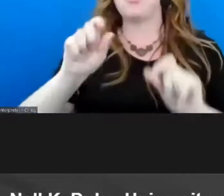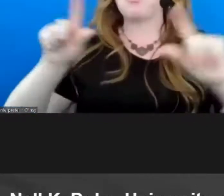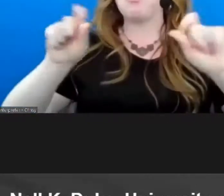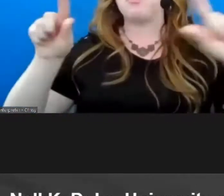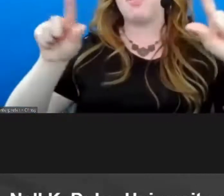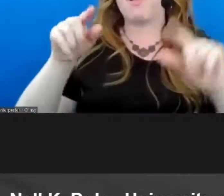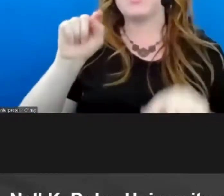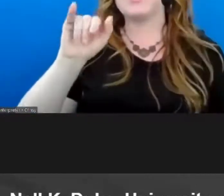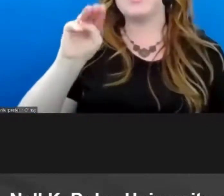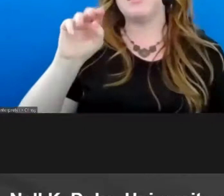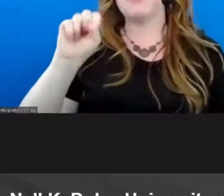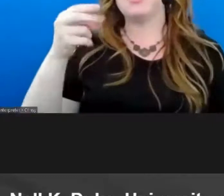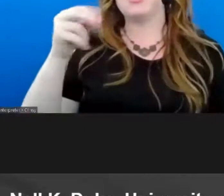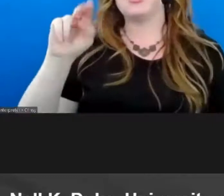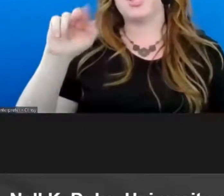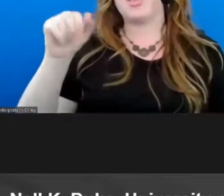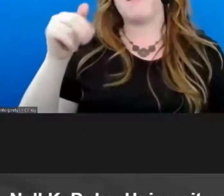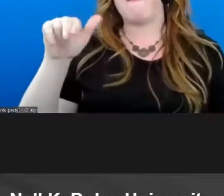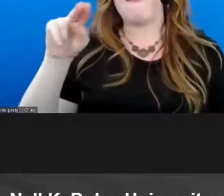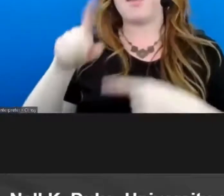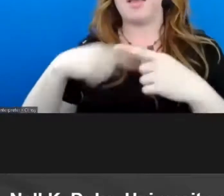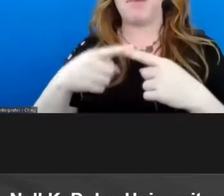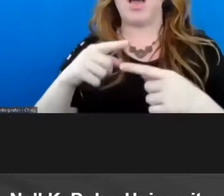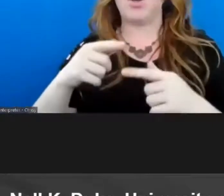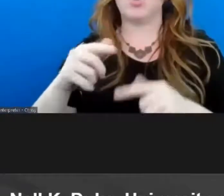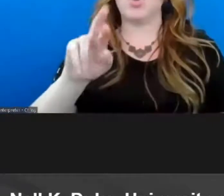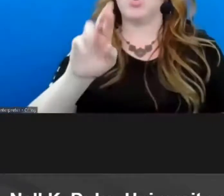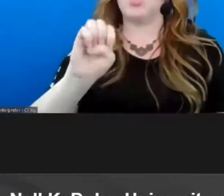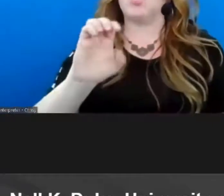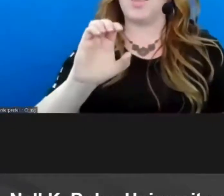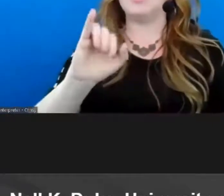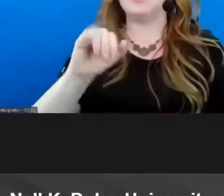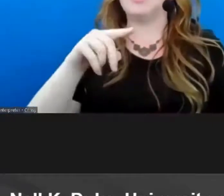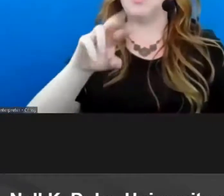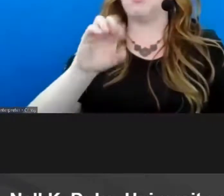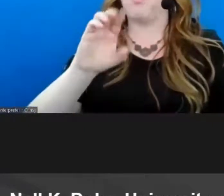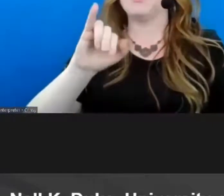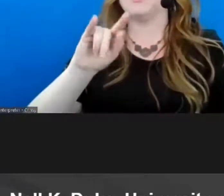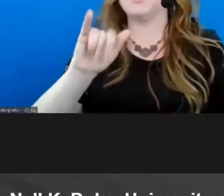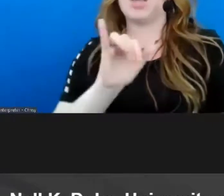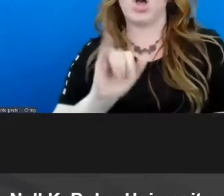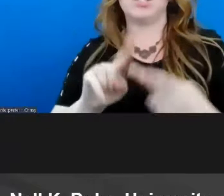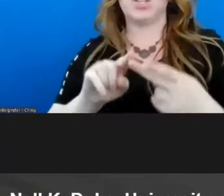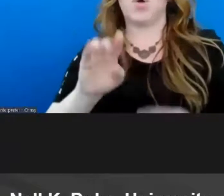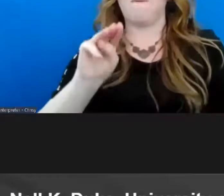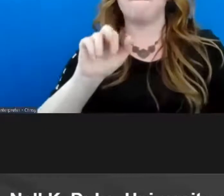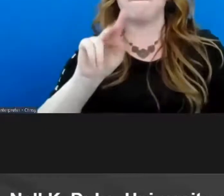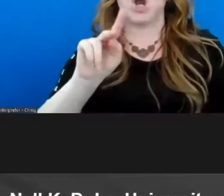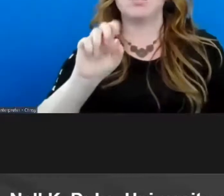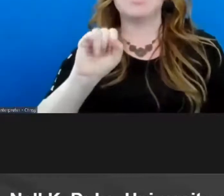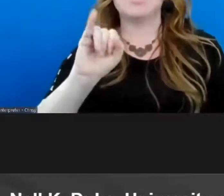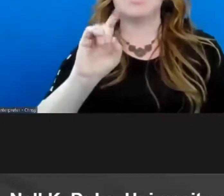tim shanahan put up about reciprocity that i think is is definitely worth reading uh mark seidenberg has also been writing and talking about